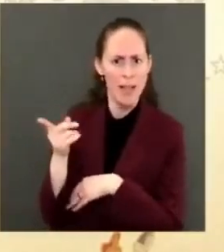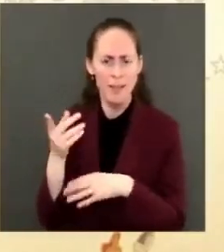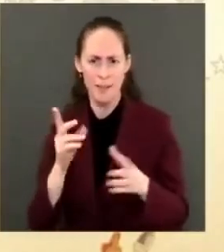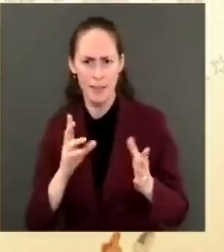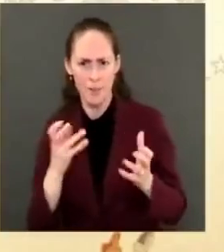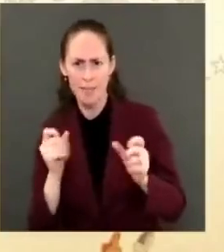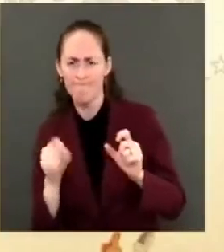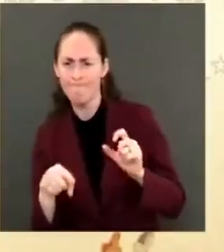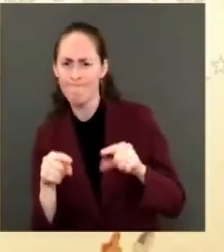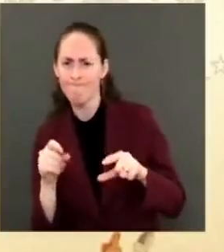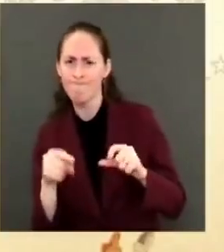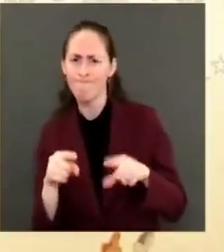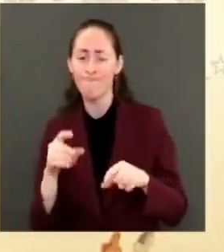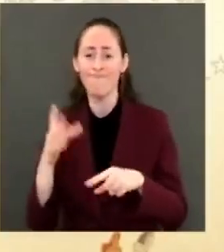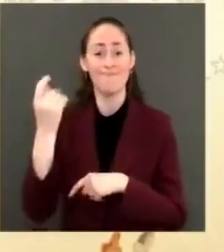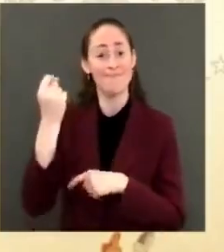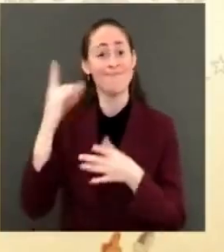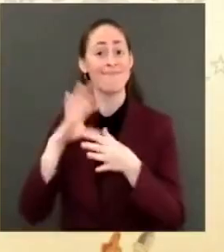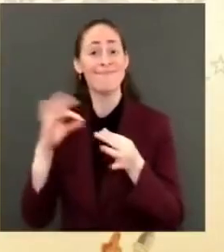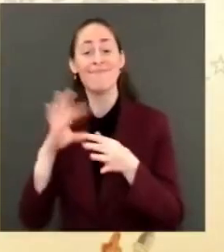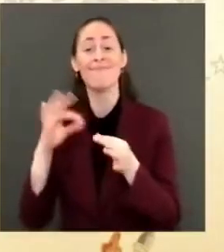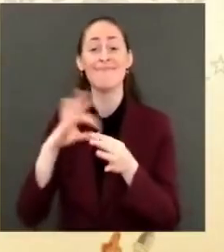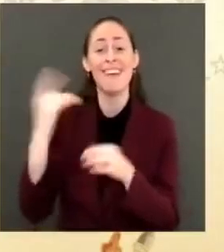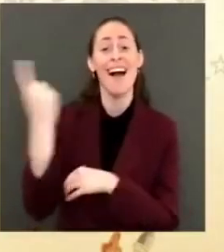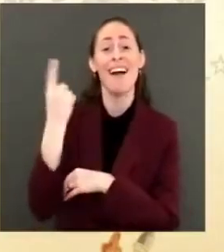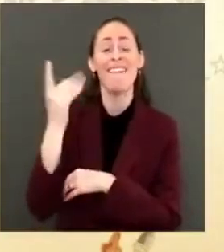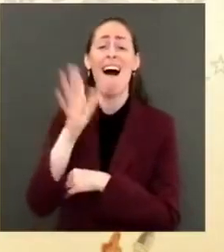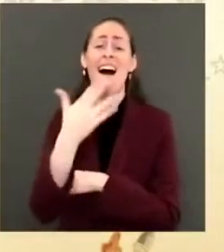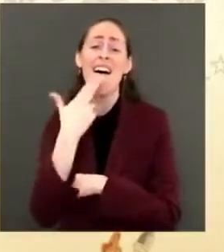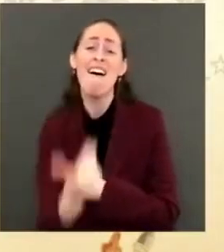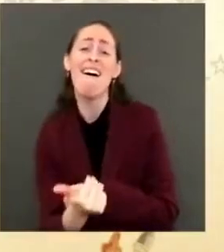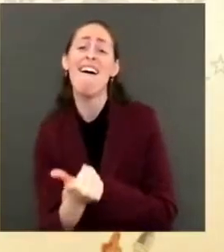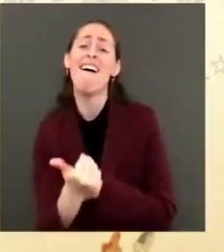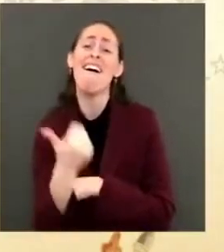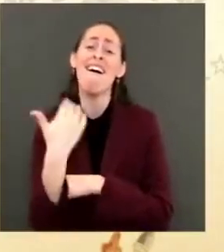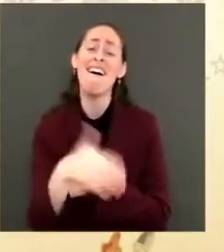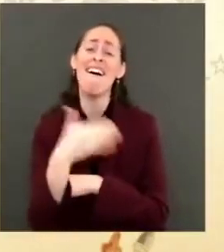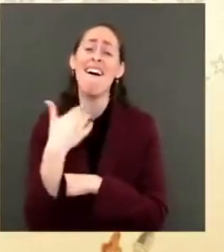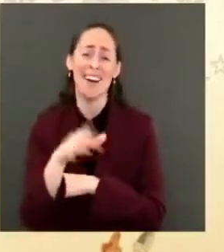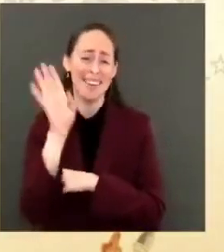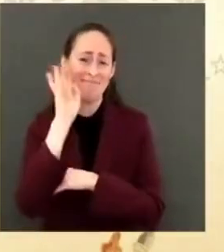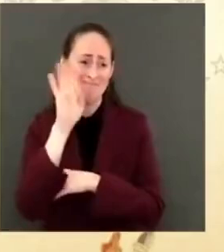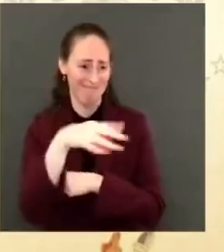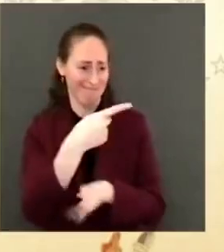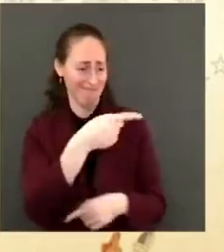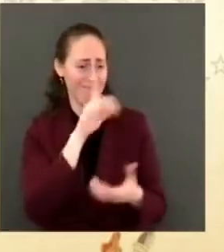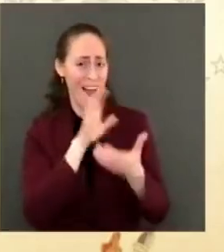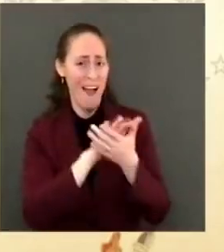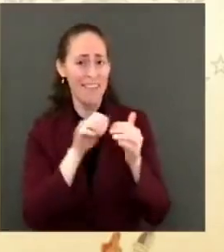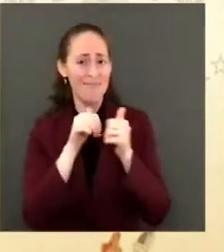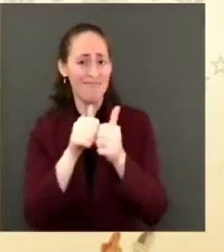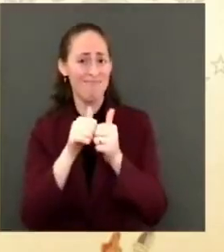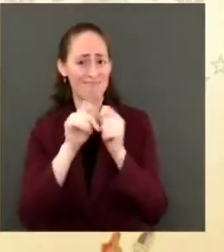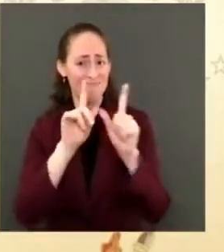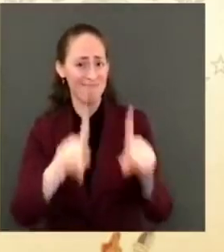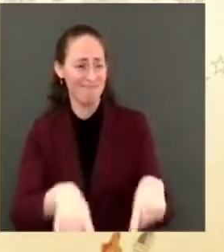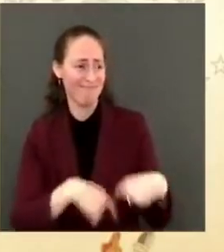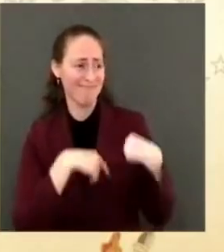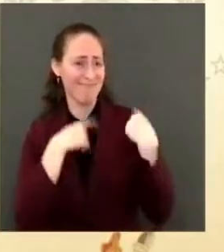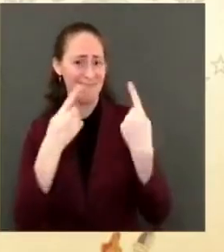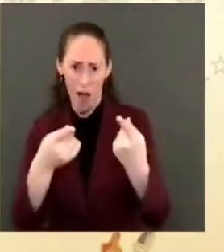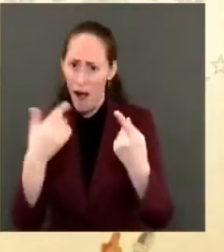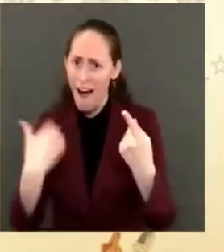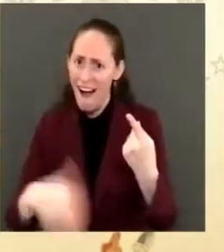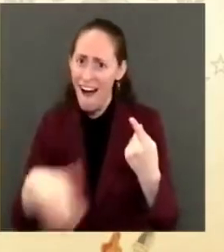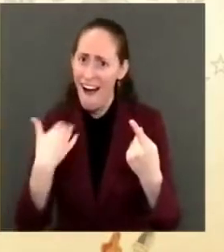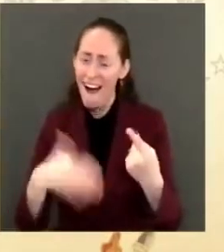wife have a great love affair going. I said, I think so. And she looked at me, I jokingly said, but everybody knows